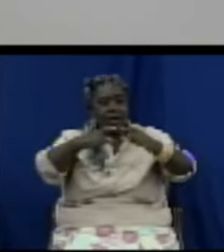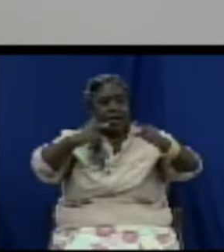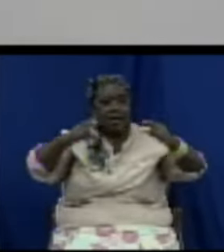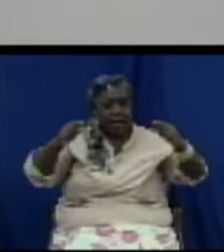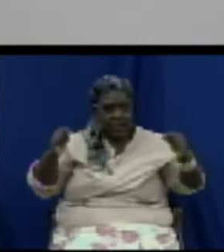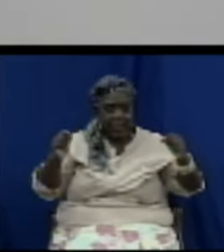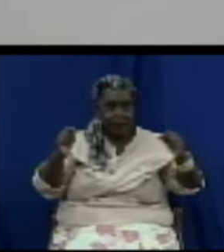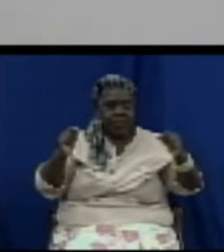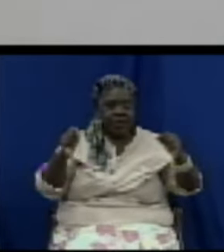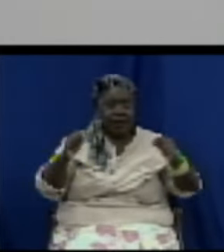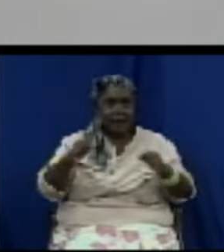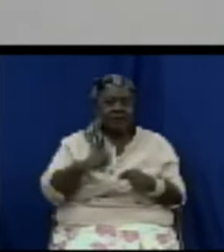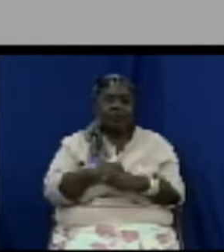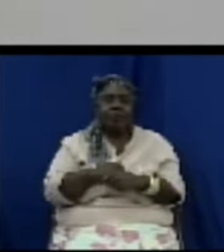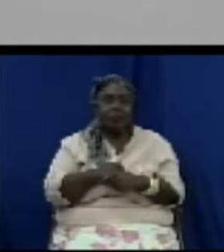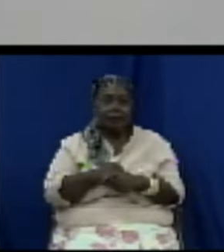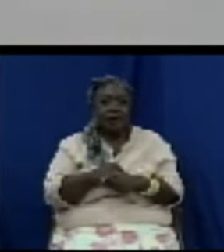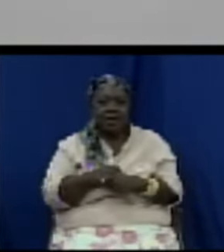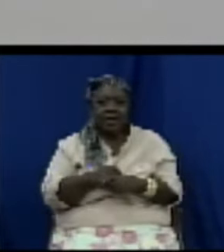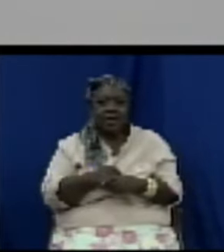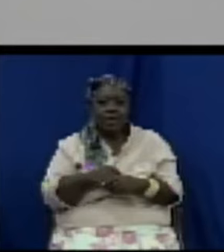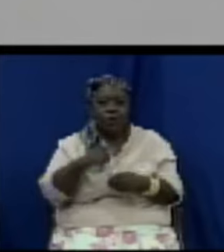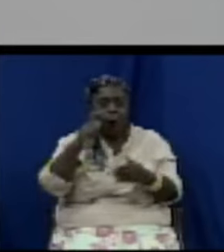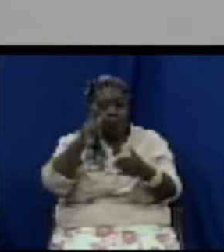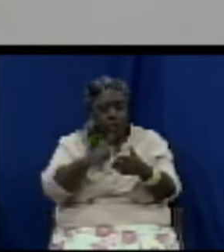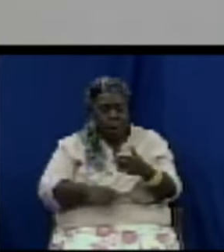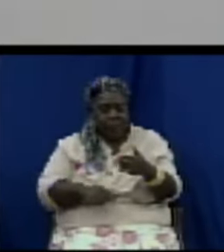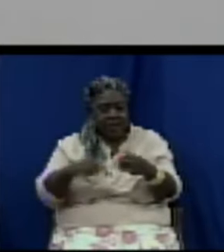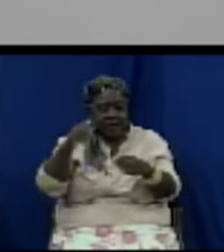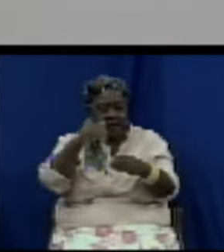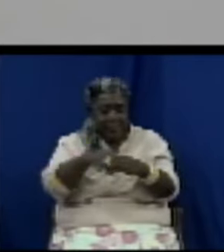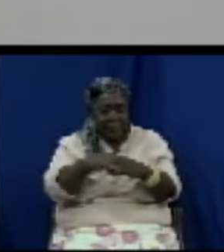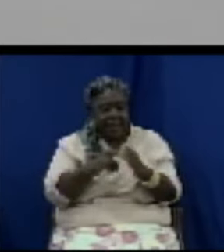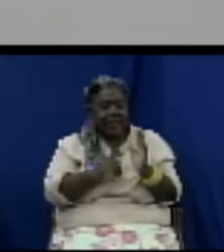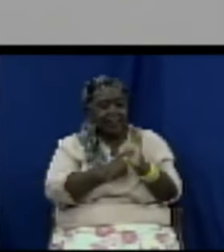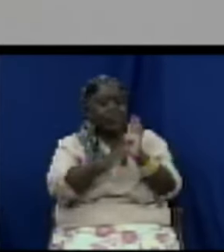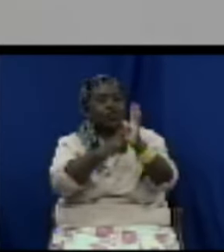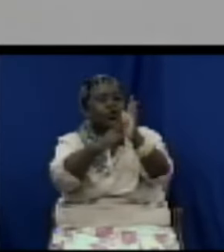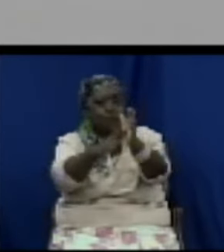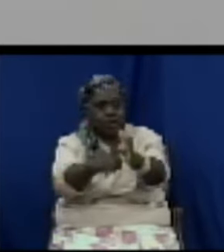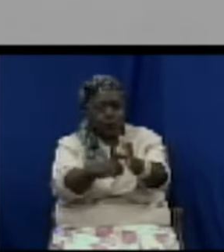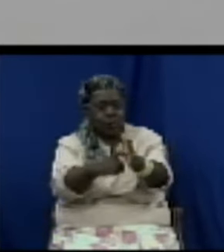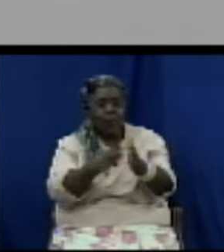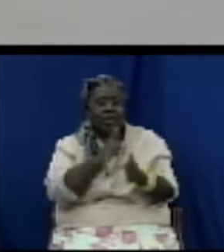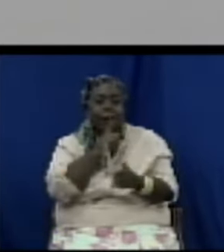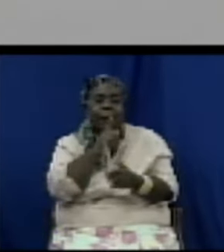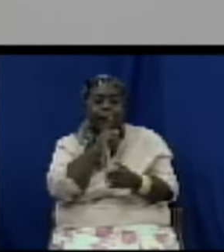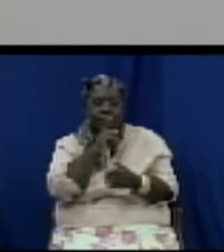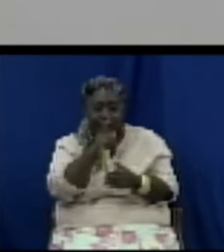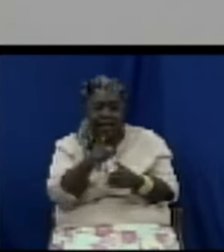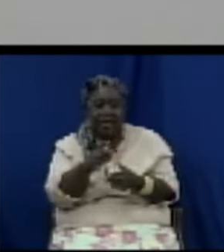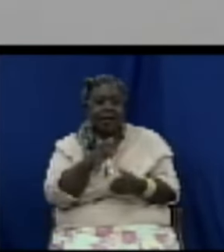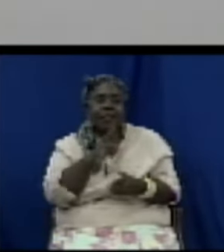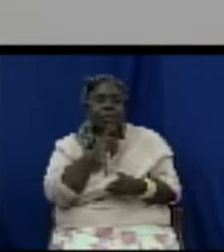must match what items can do right so